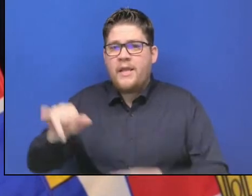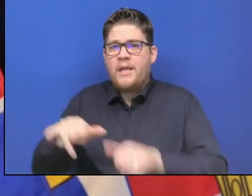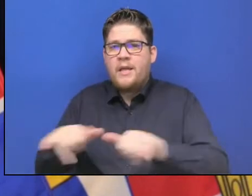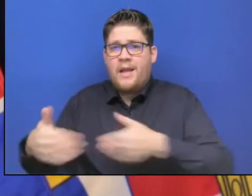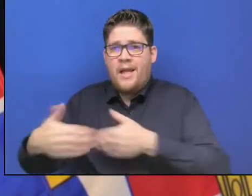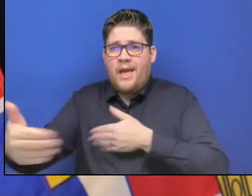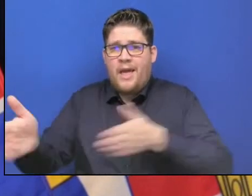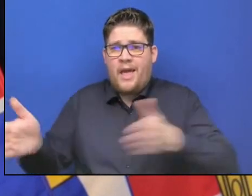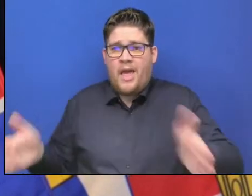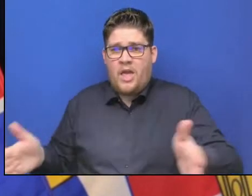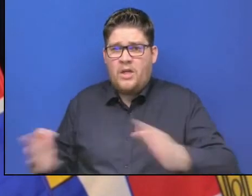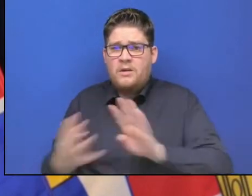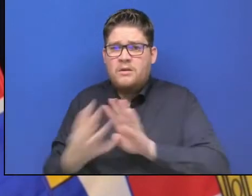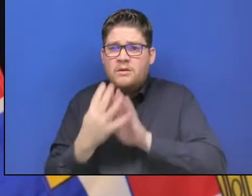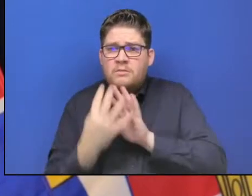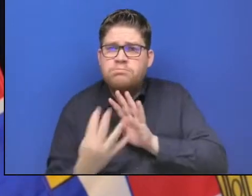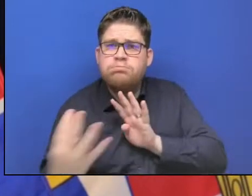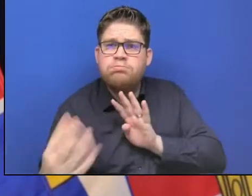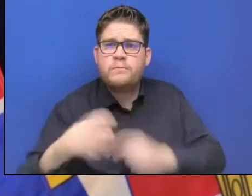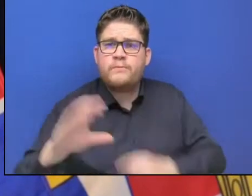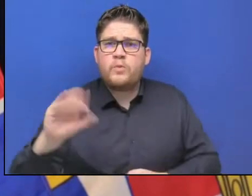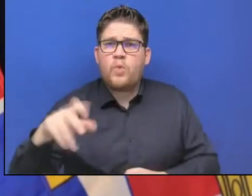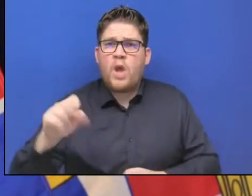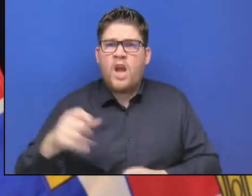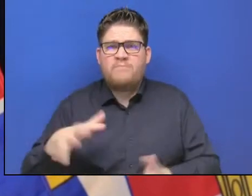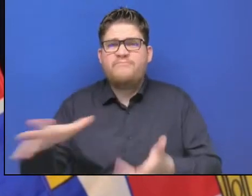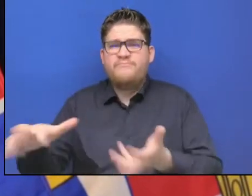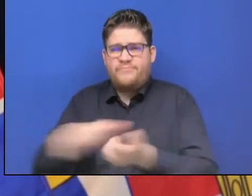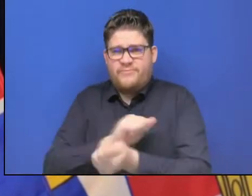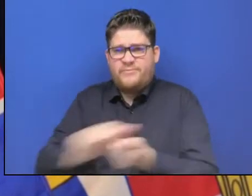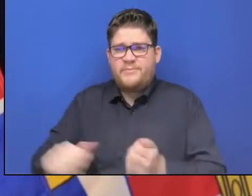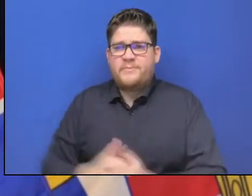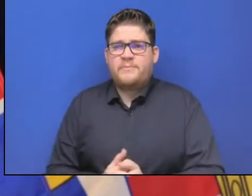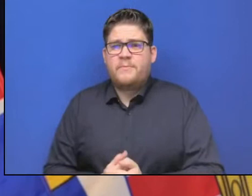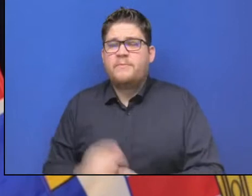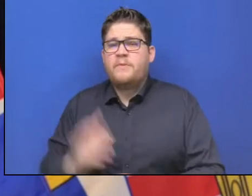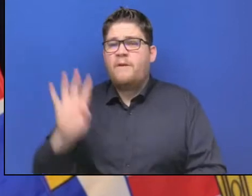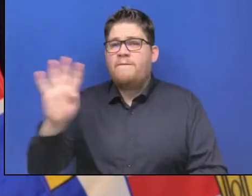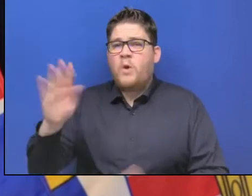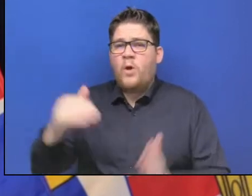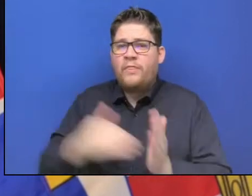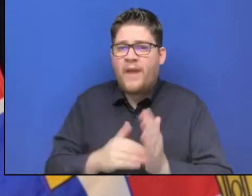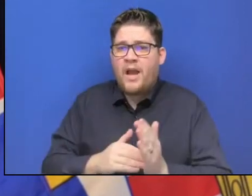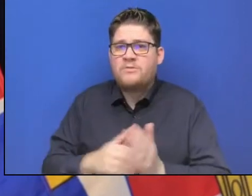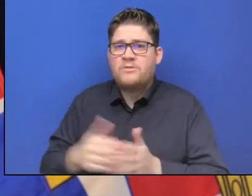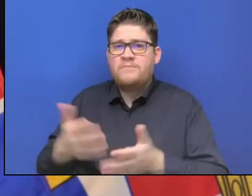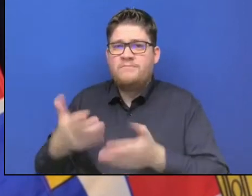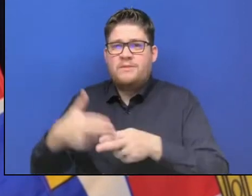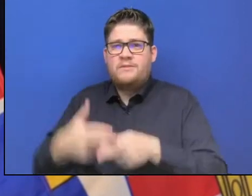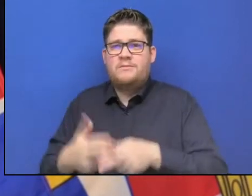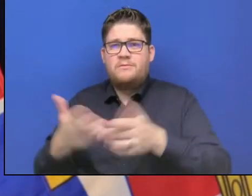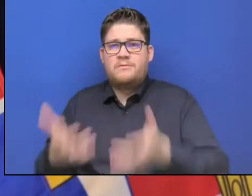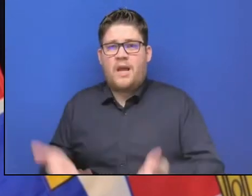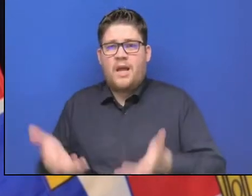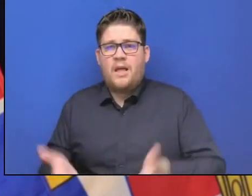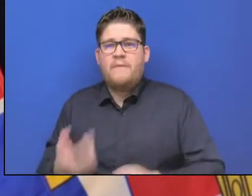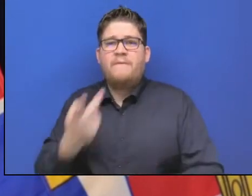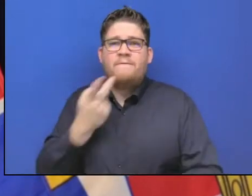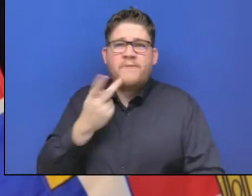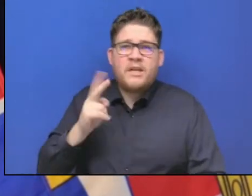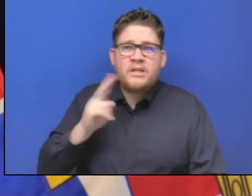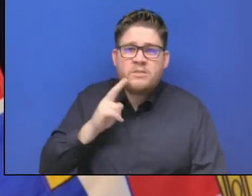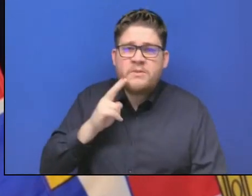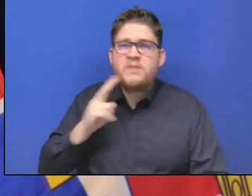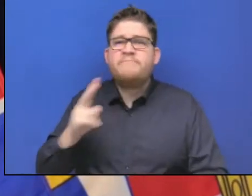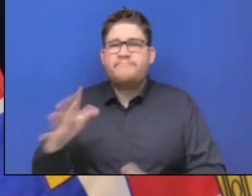lost. This is 4,000 tonnes of stored and unharvested field vegetables that are most likely damaged and lost.